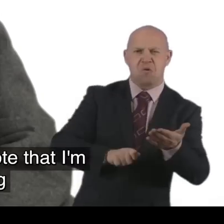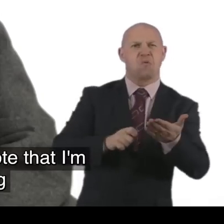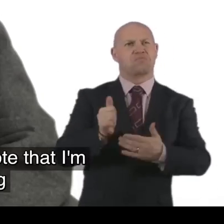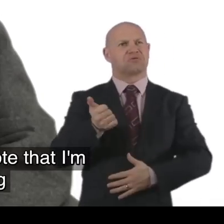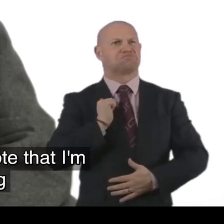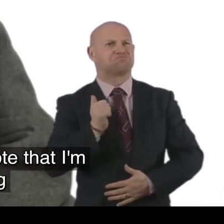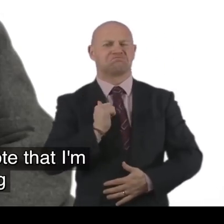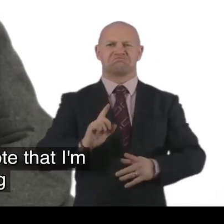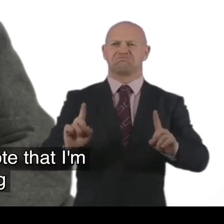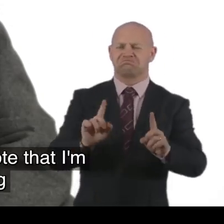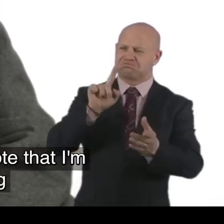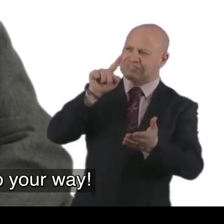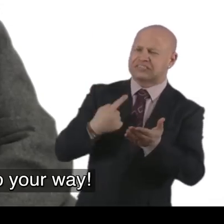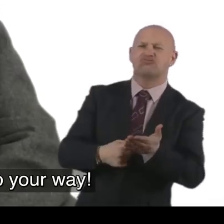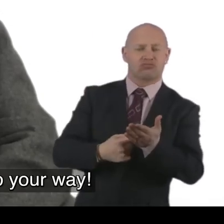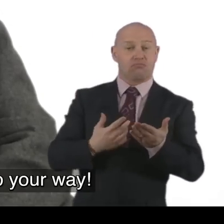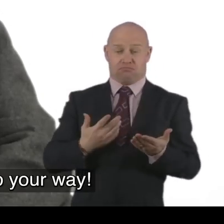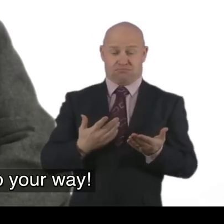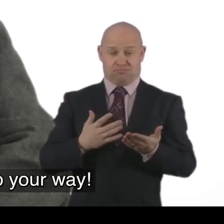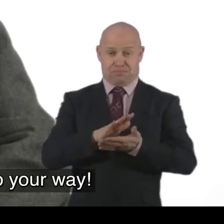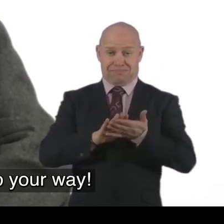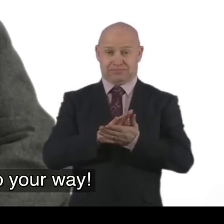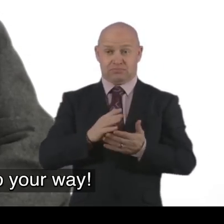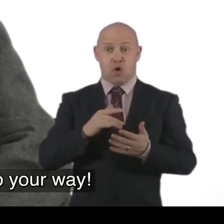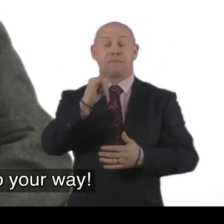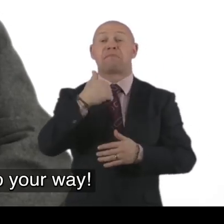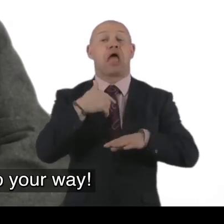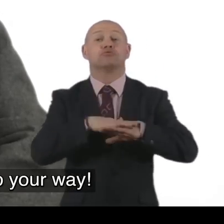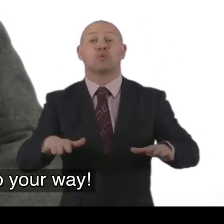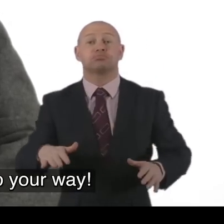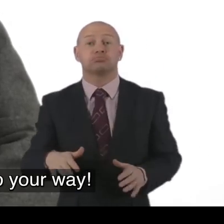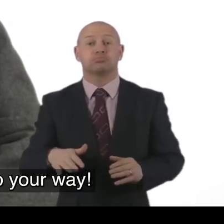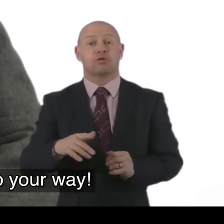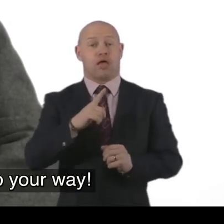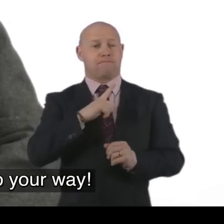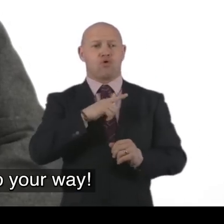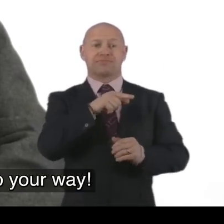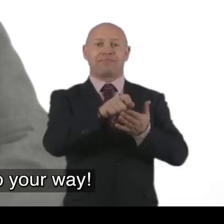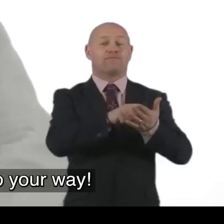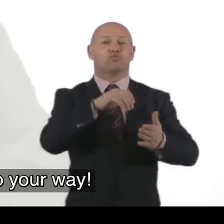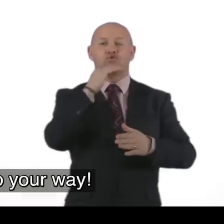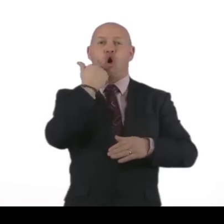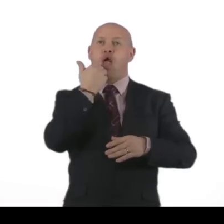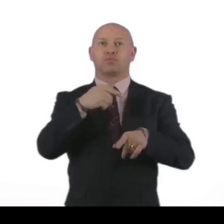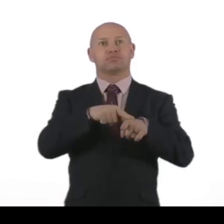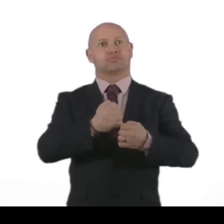you know, deciding something. Or maybe I don't. Maybe it doesn't always go your way.